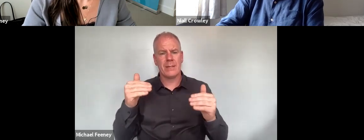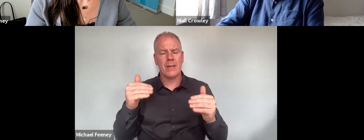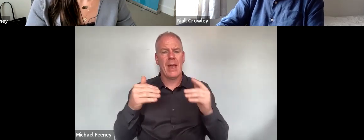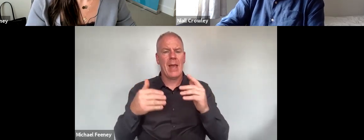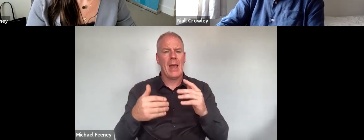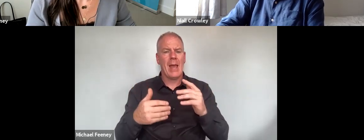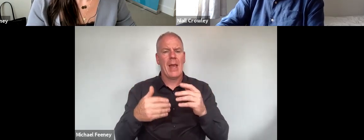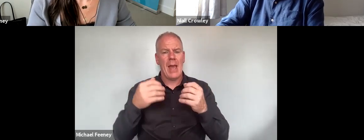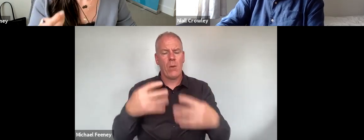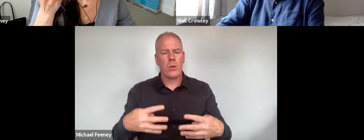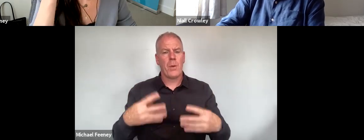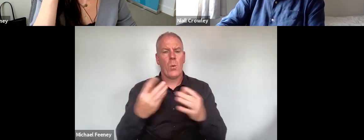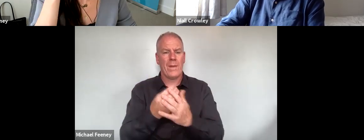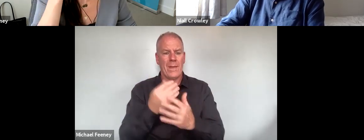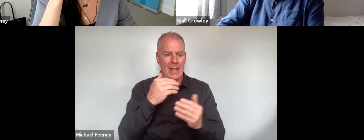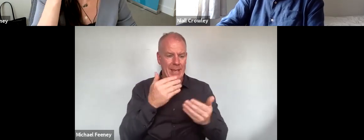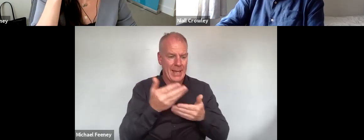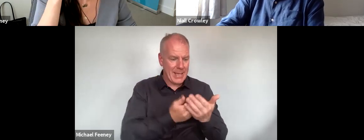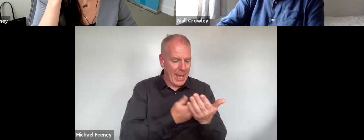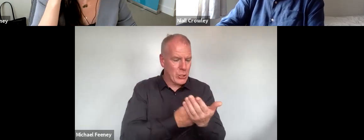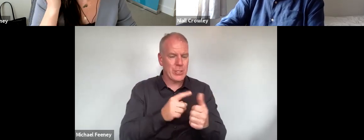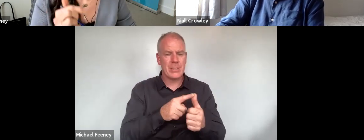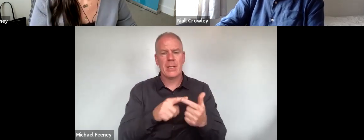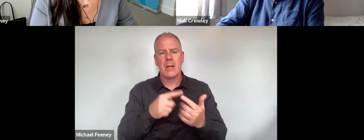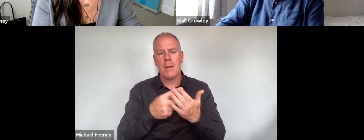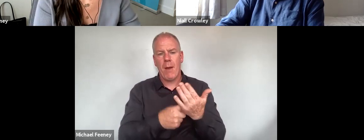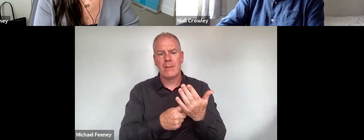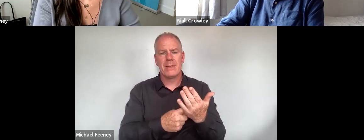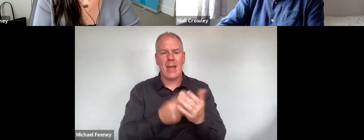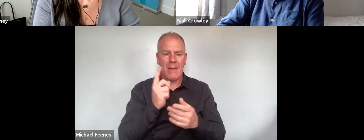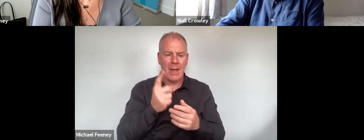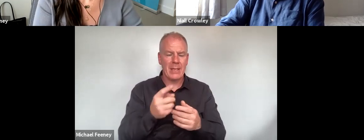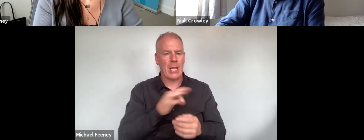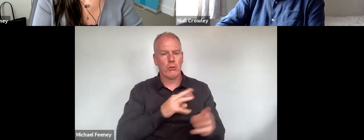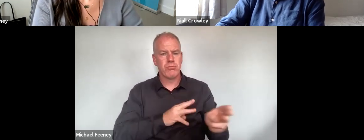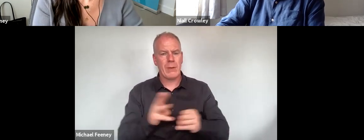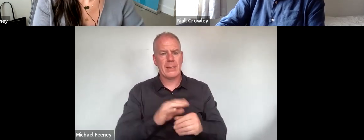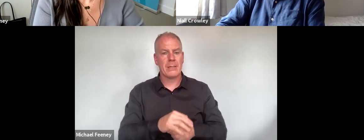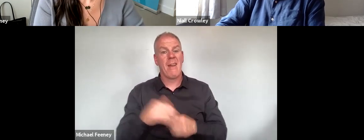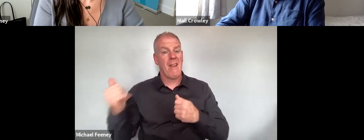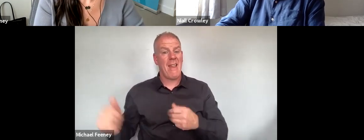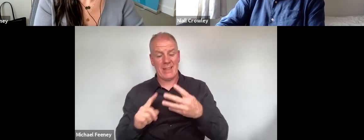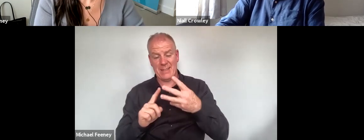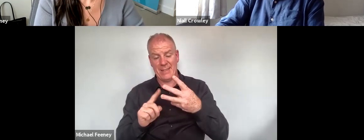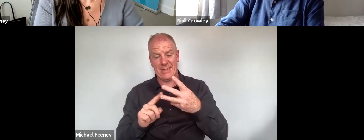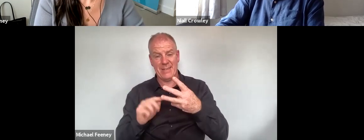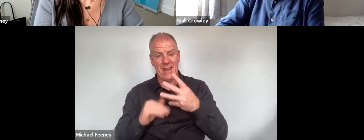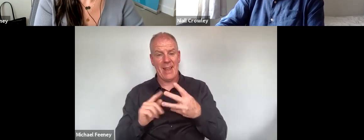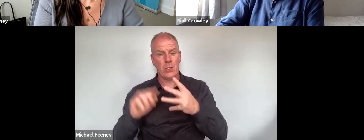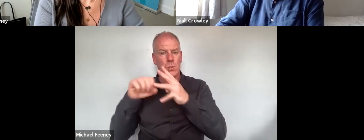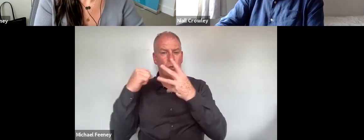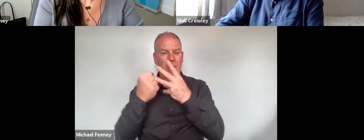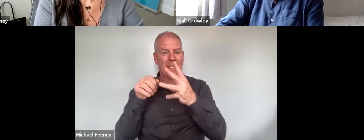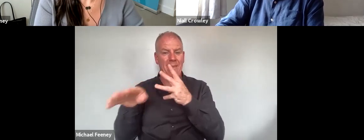achieved through equality body litigation, policy advice, and promotion of good practice models. And then finally, at the societal level,